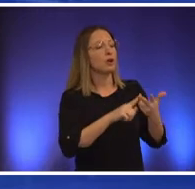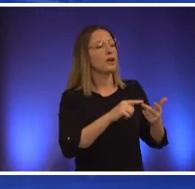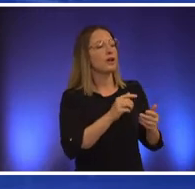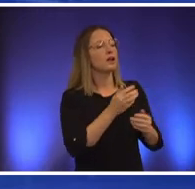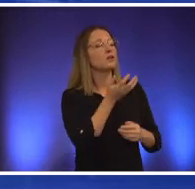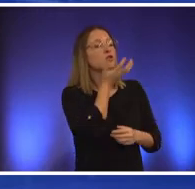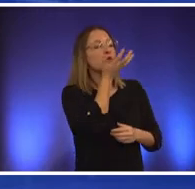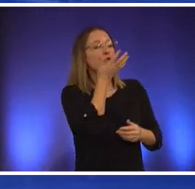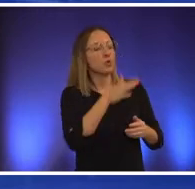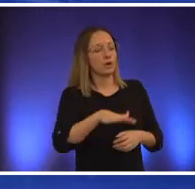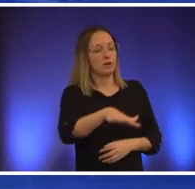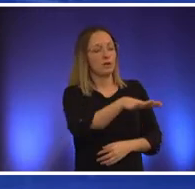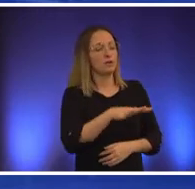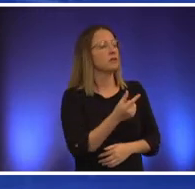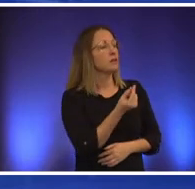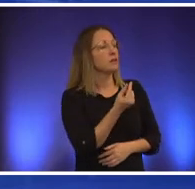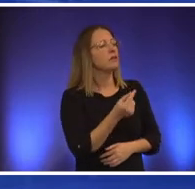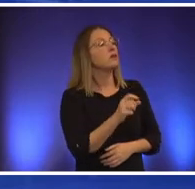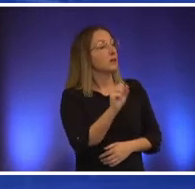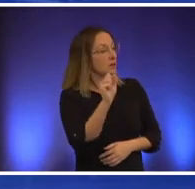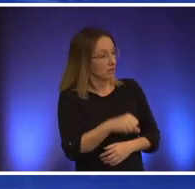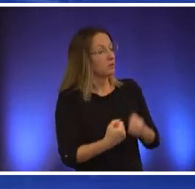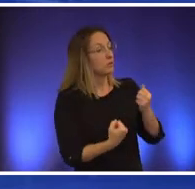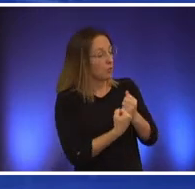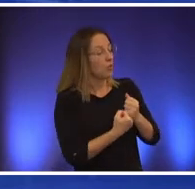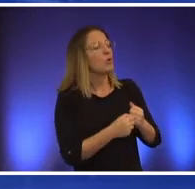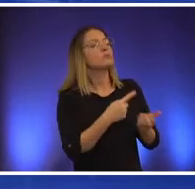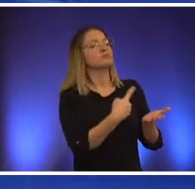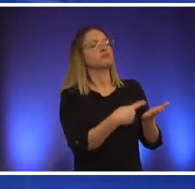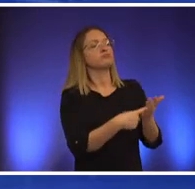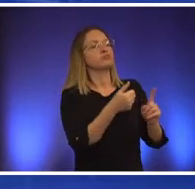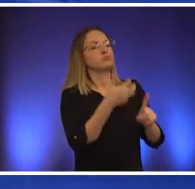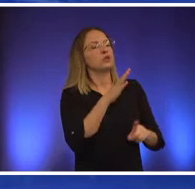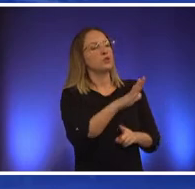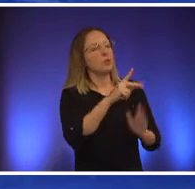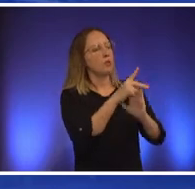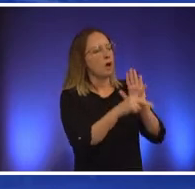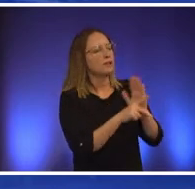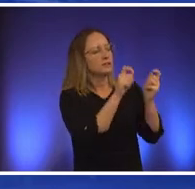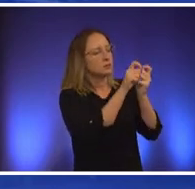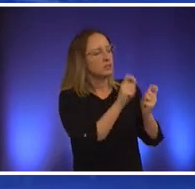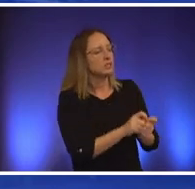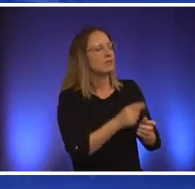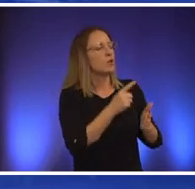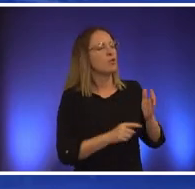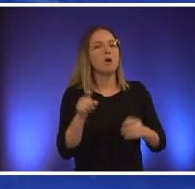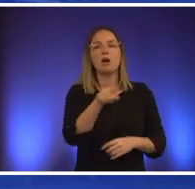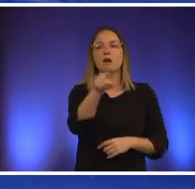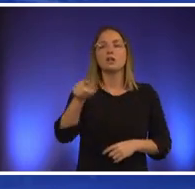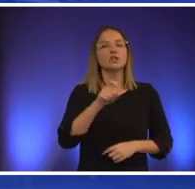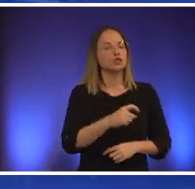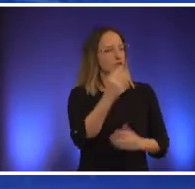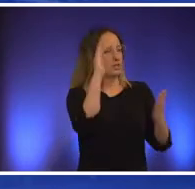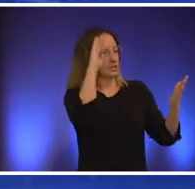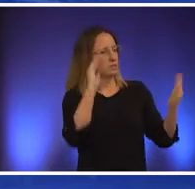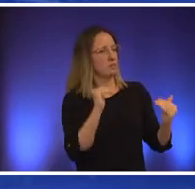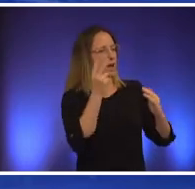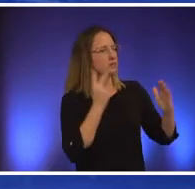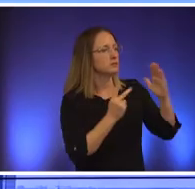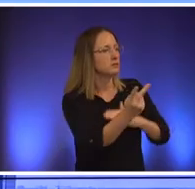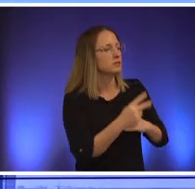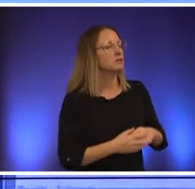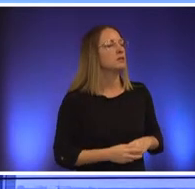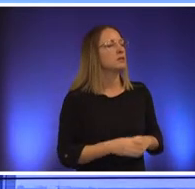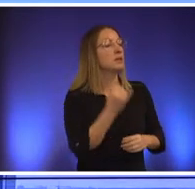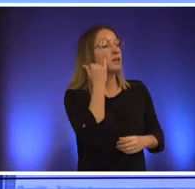policy specifics that staffing zoning lawyers should expect if no describe how you would guarantee potable water